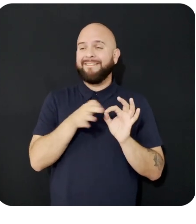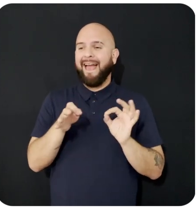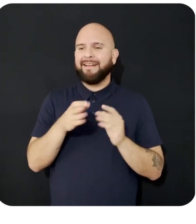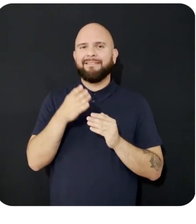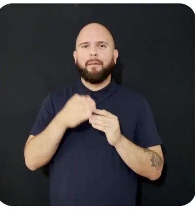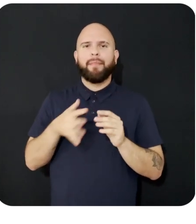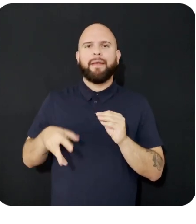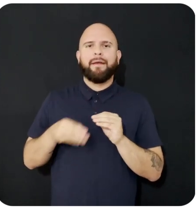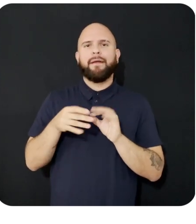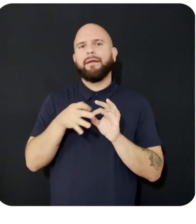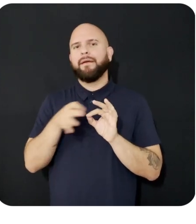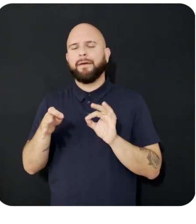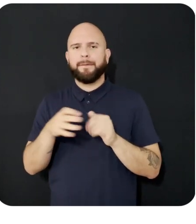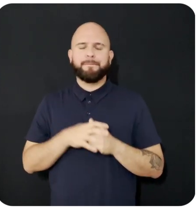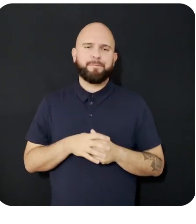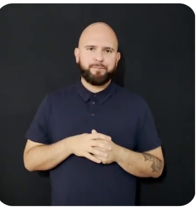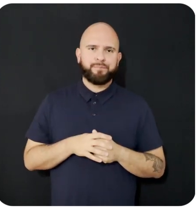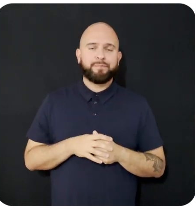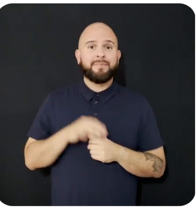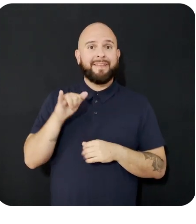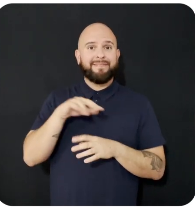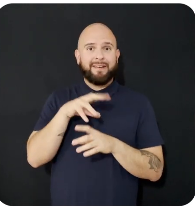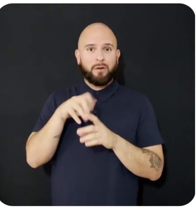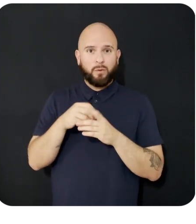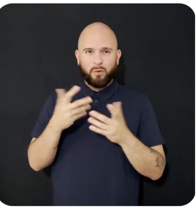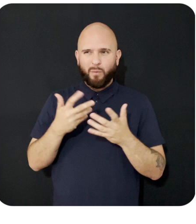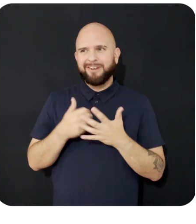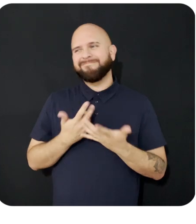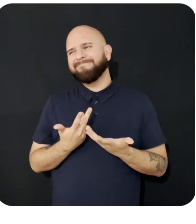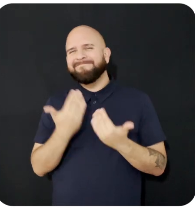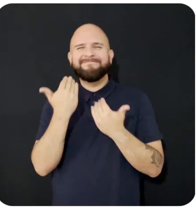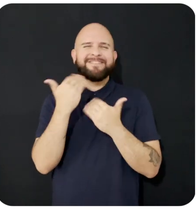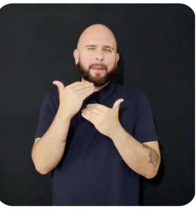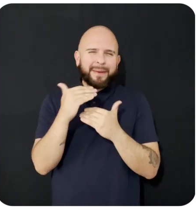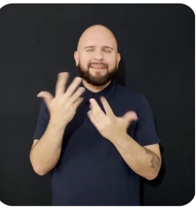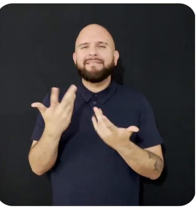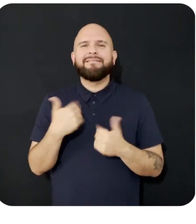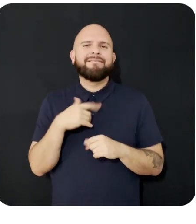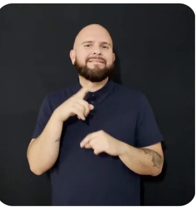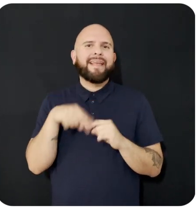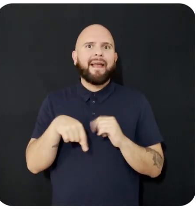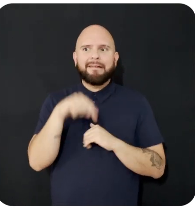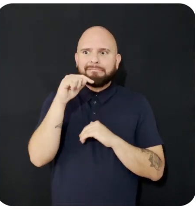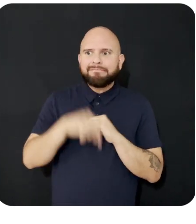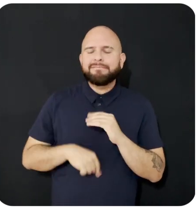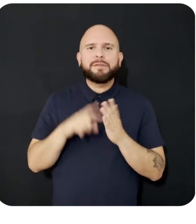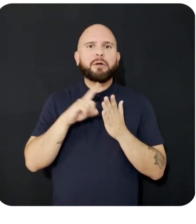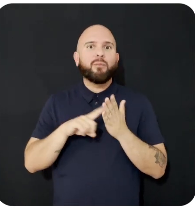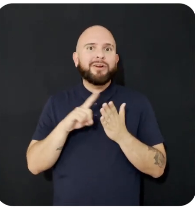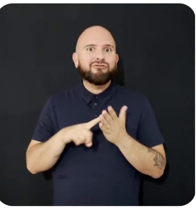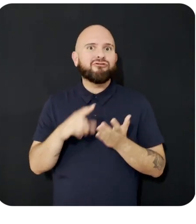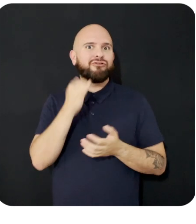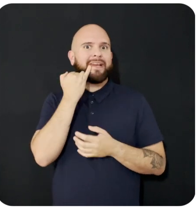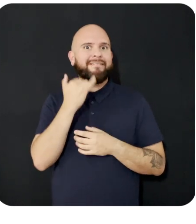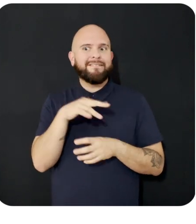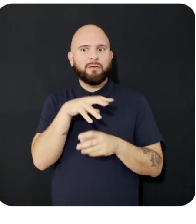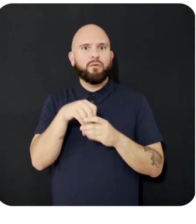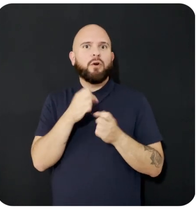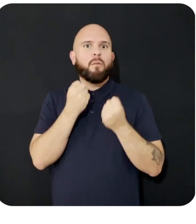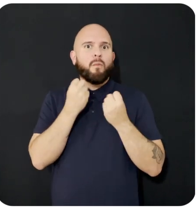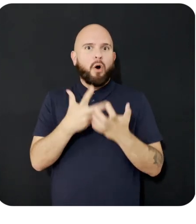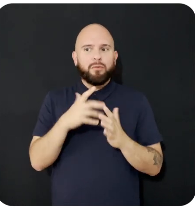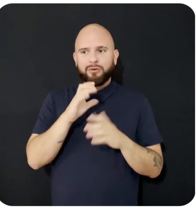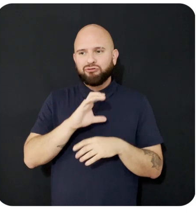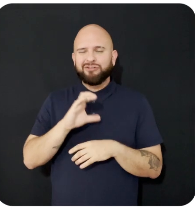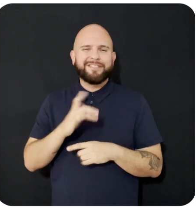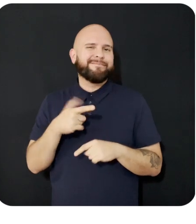previous architecture included not being able to support deep research use cases that require multiple searches, not being